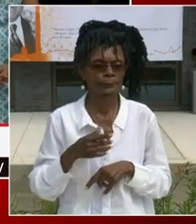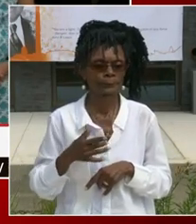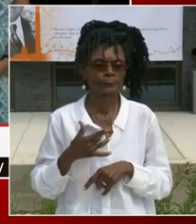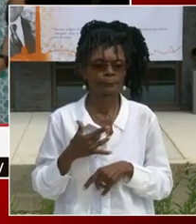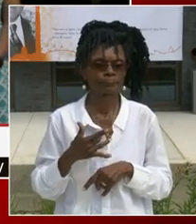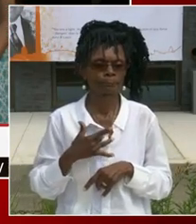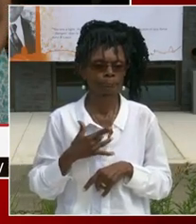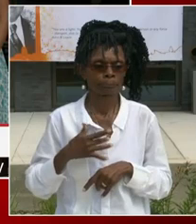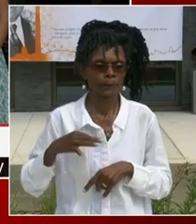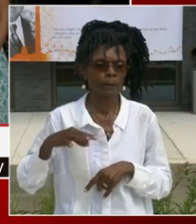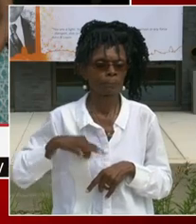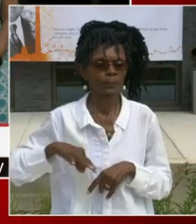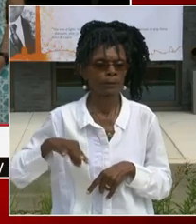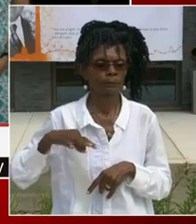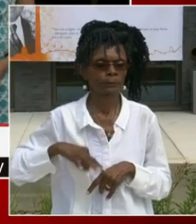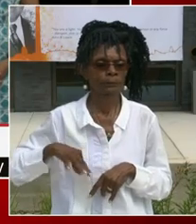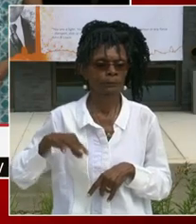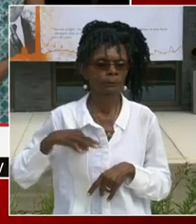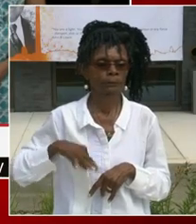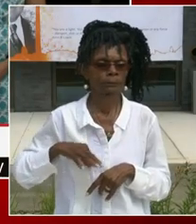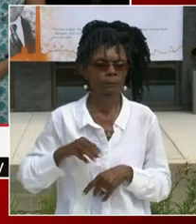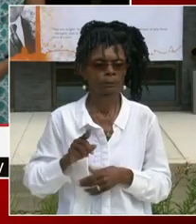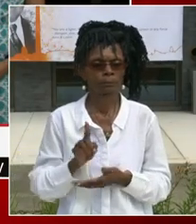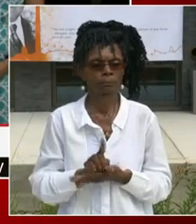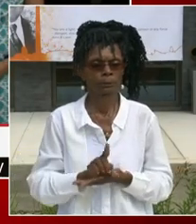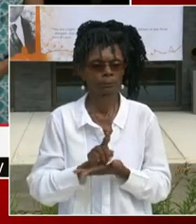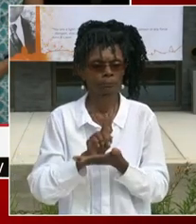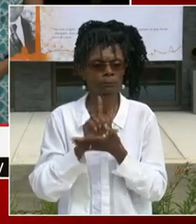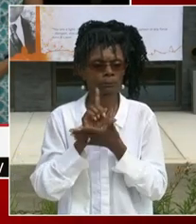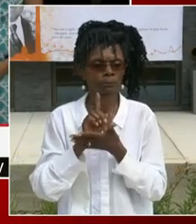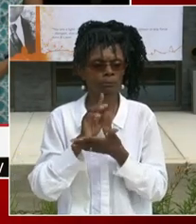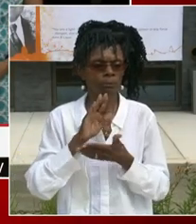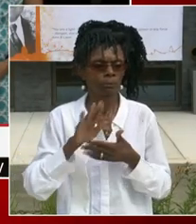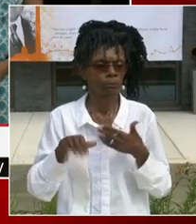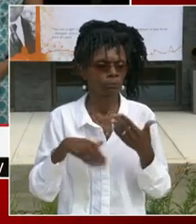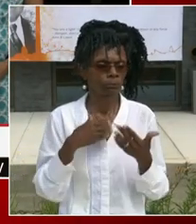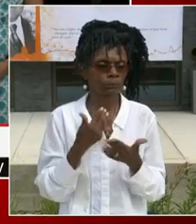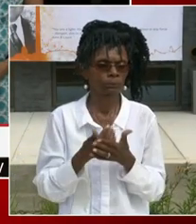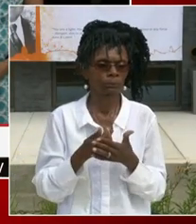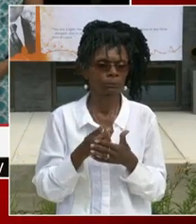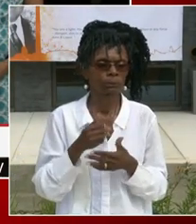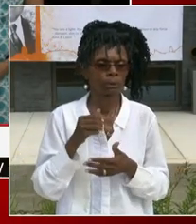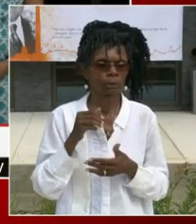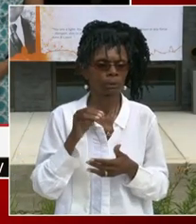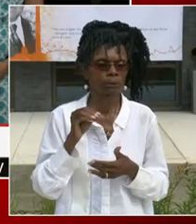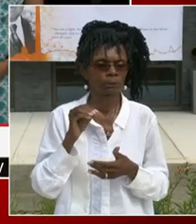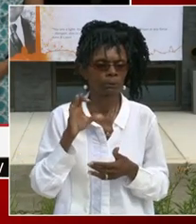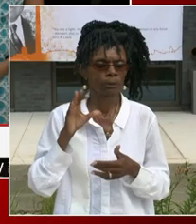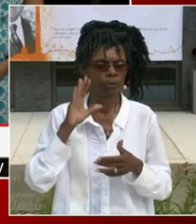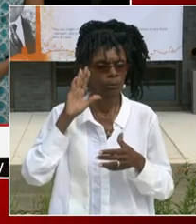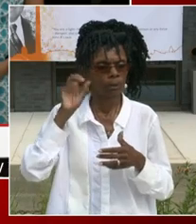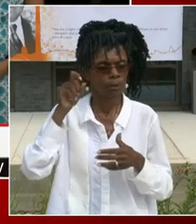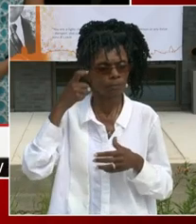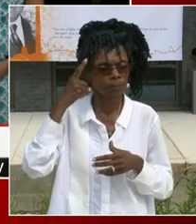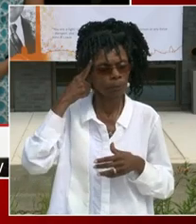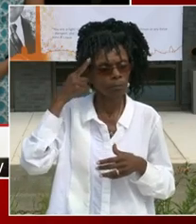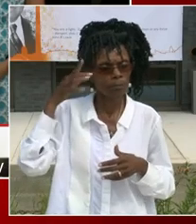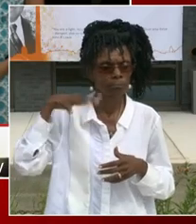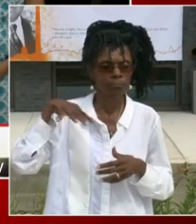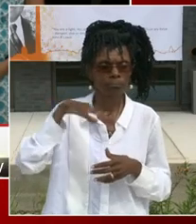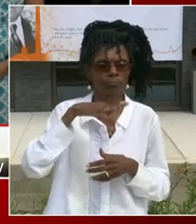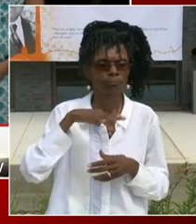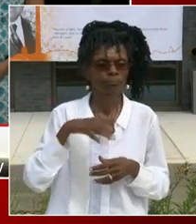community and all of the District of Columbia, to recommend that West